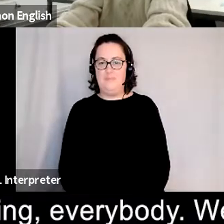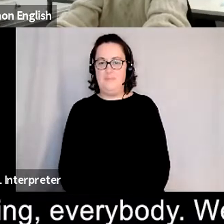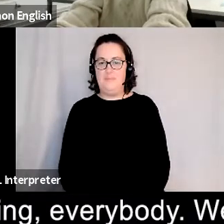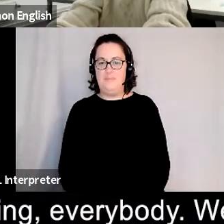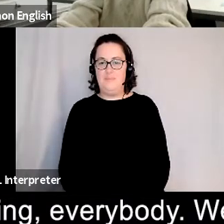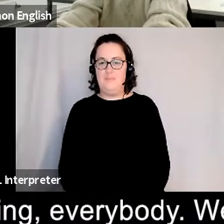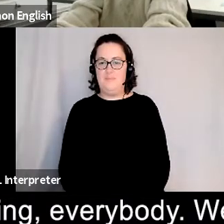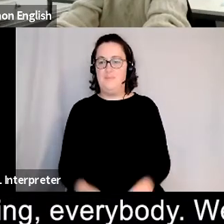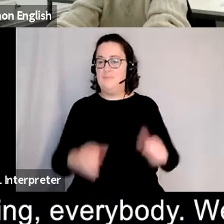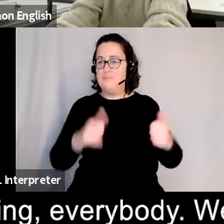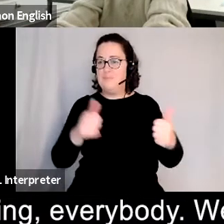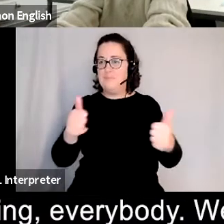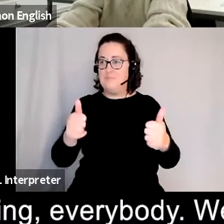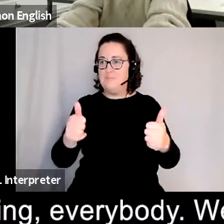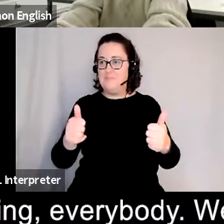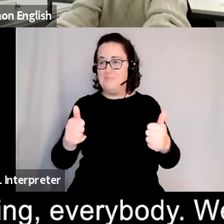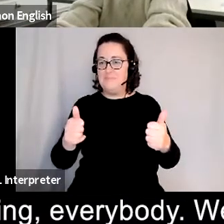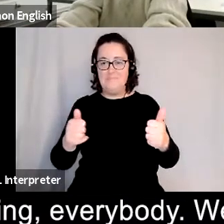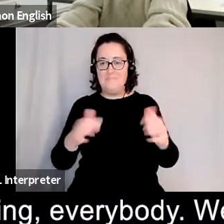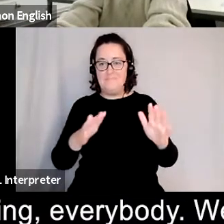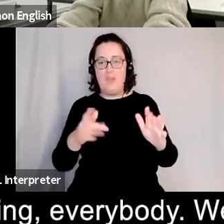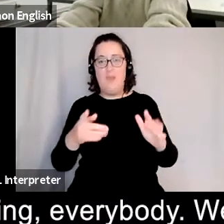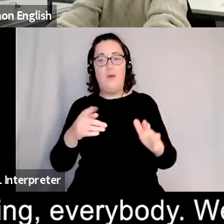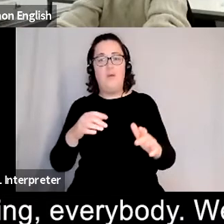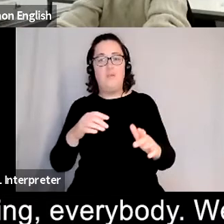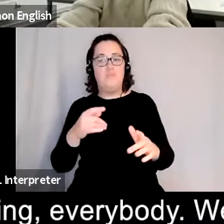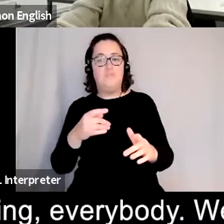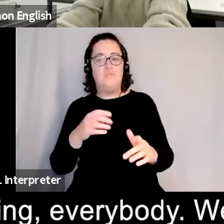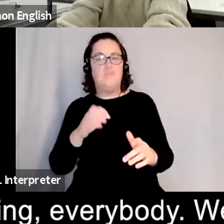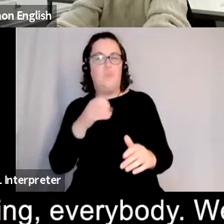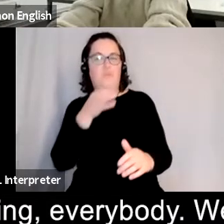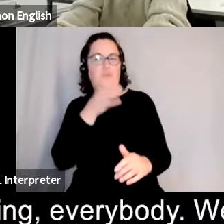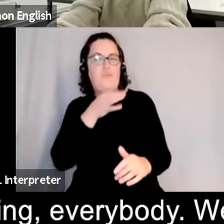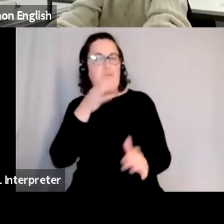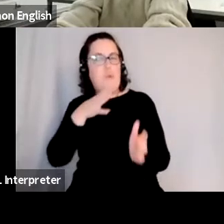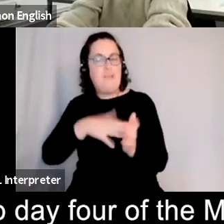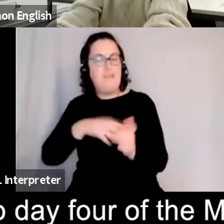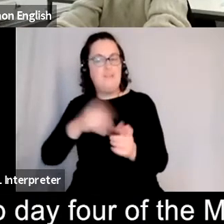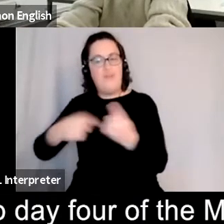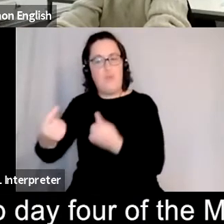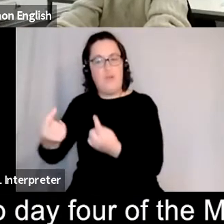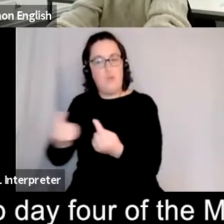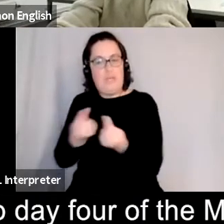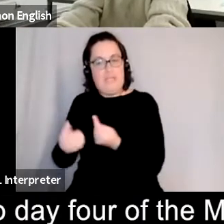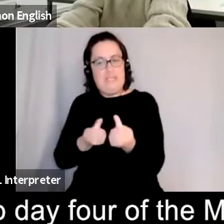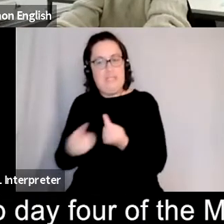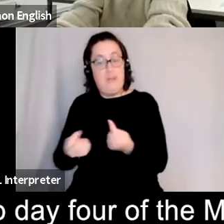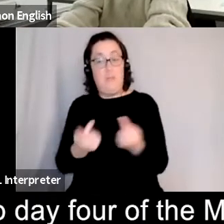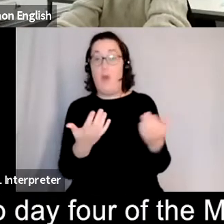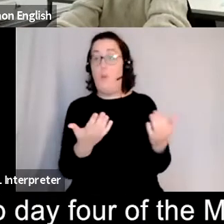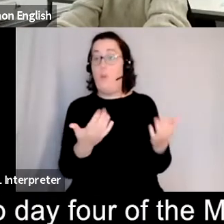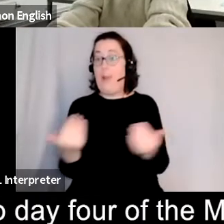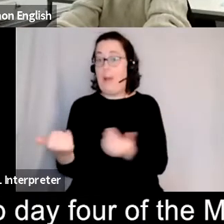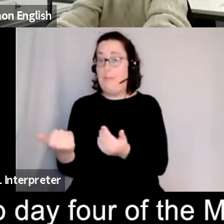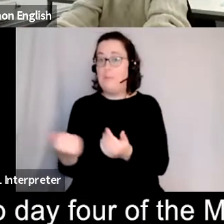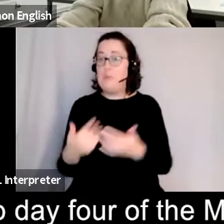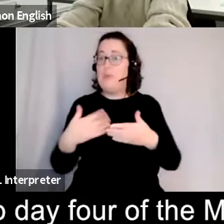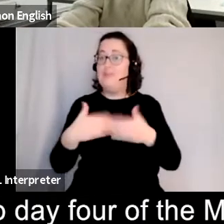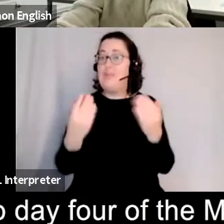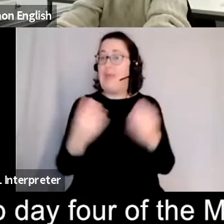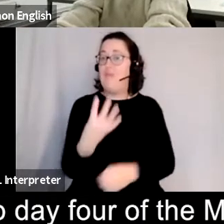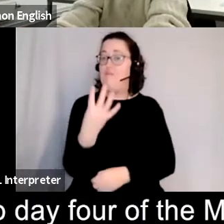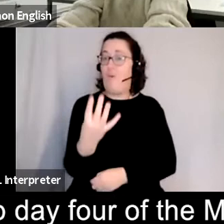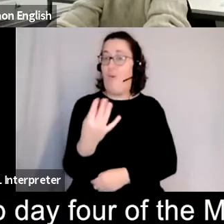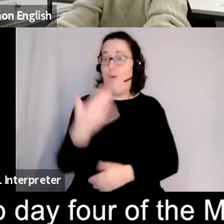good evening everybody uh we'll just wait a few minutes for everybody to arrive but uh welcome to uh day four of the mental